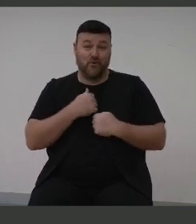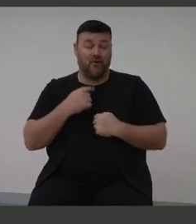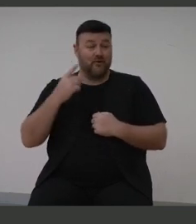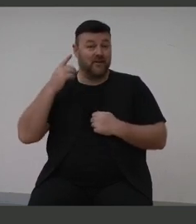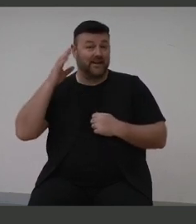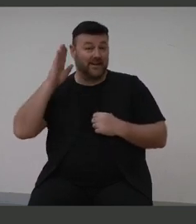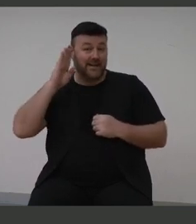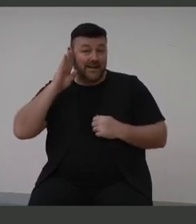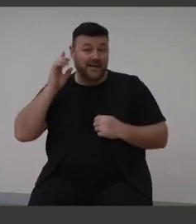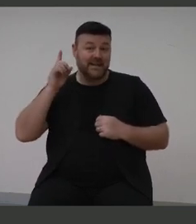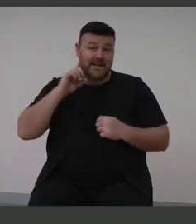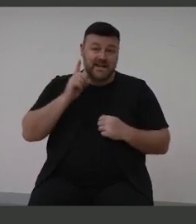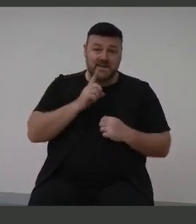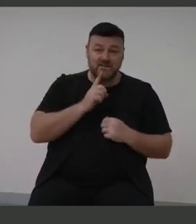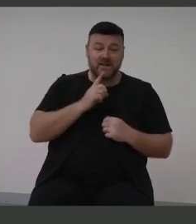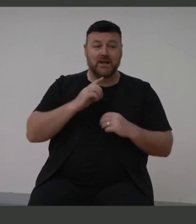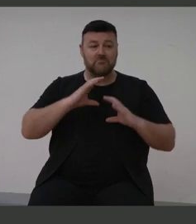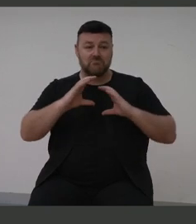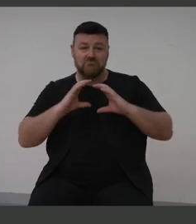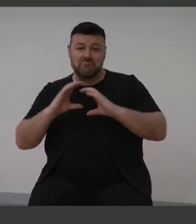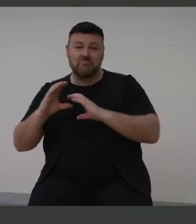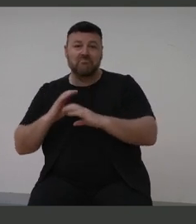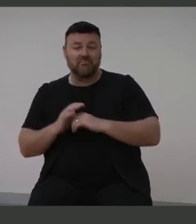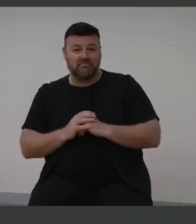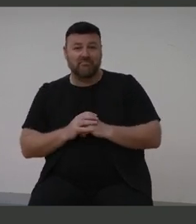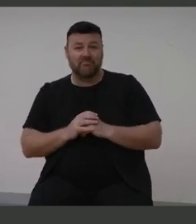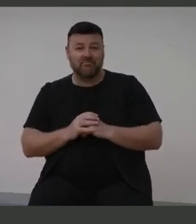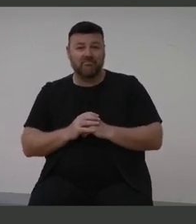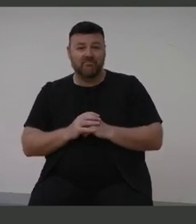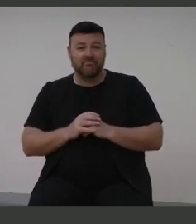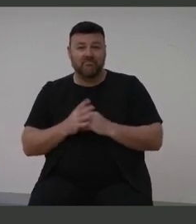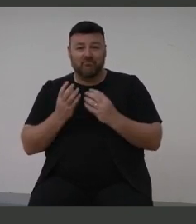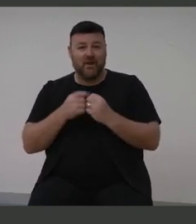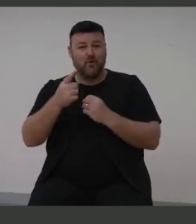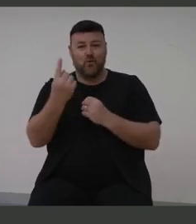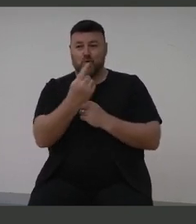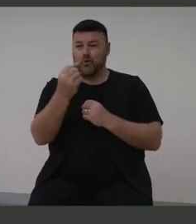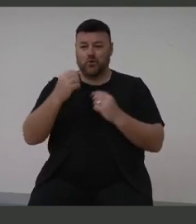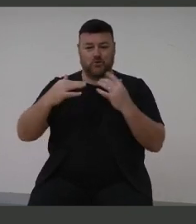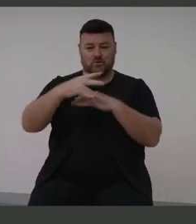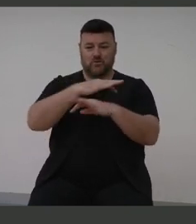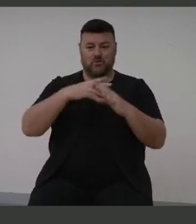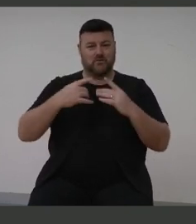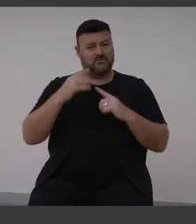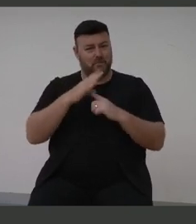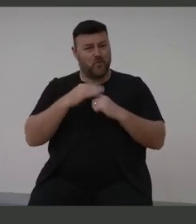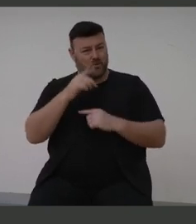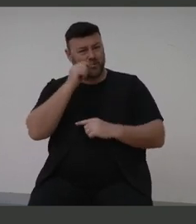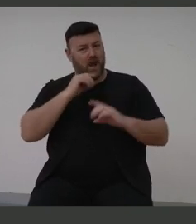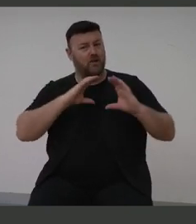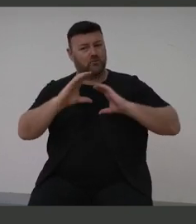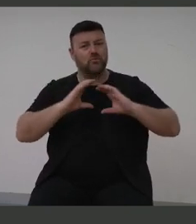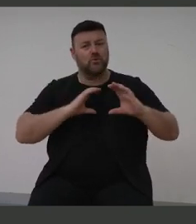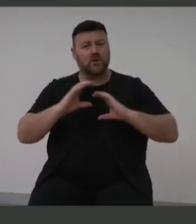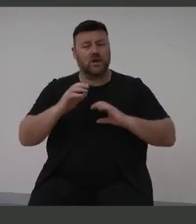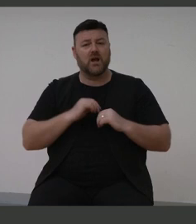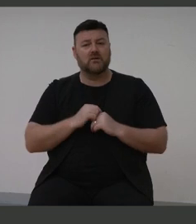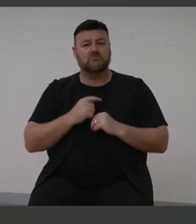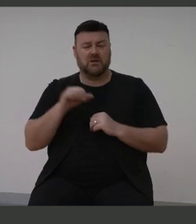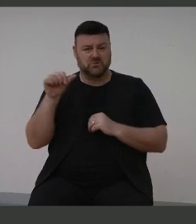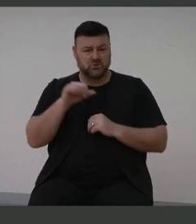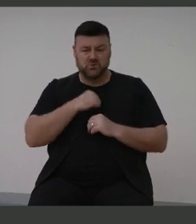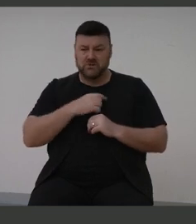with those you love and those you associate with is something that ought to be at the very forefront